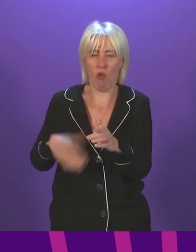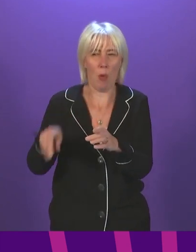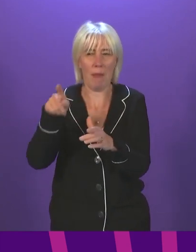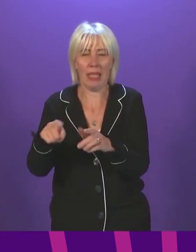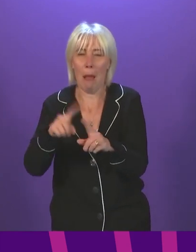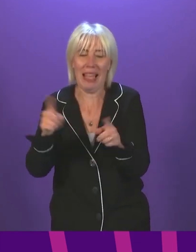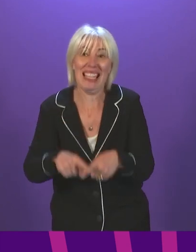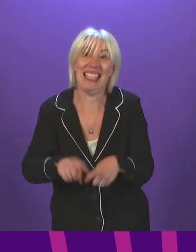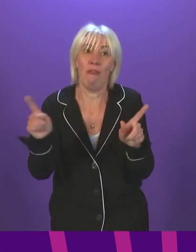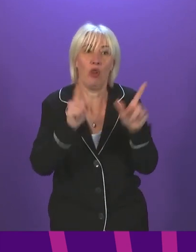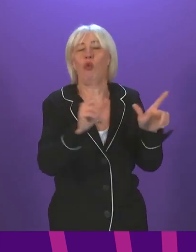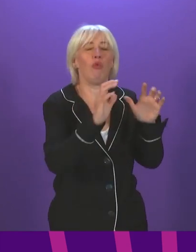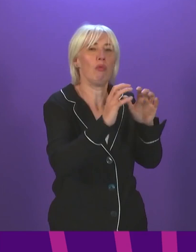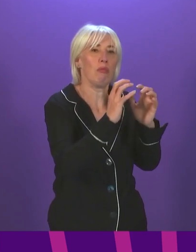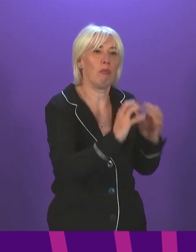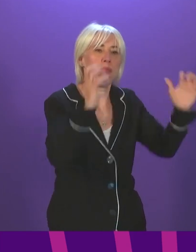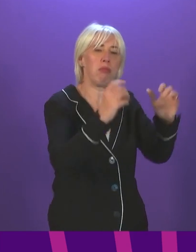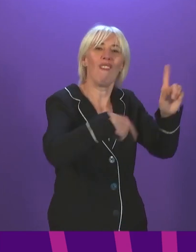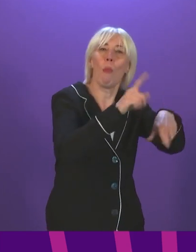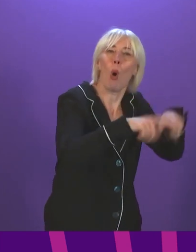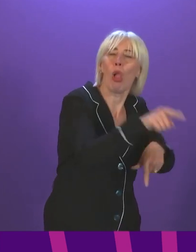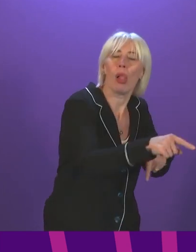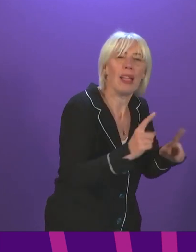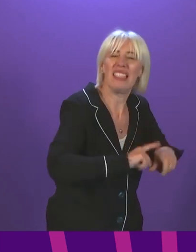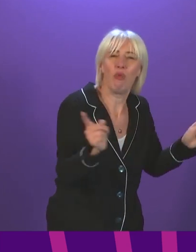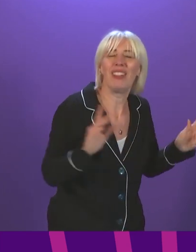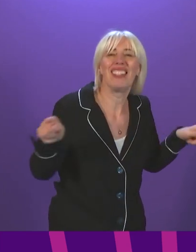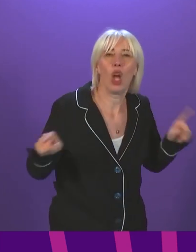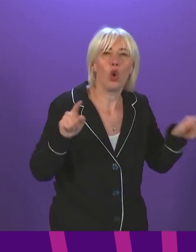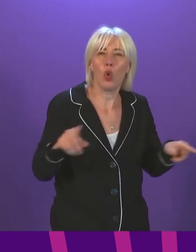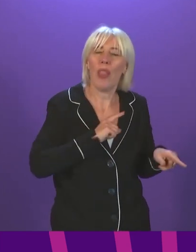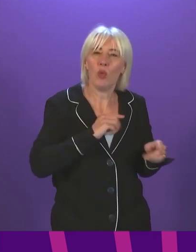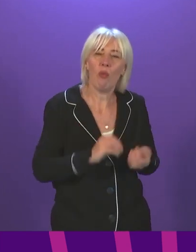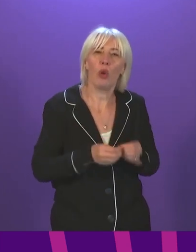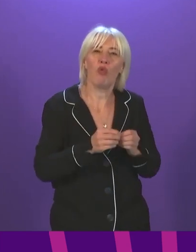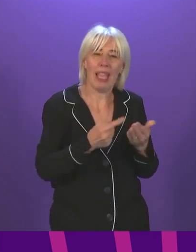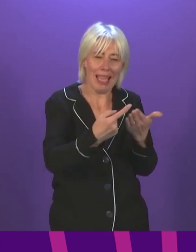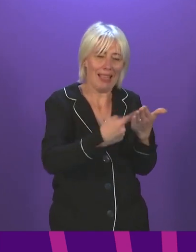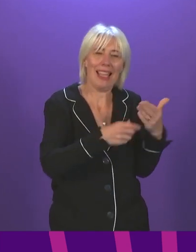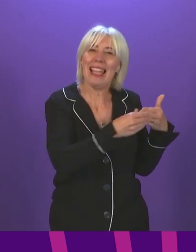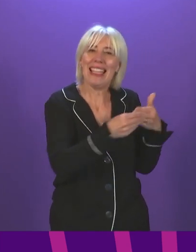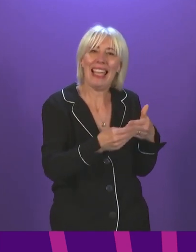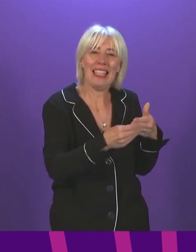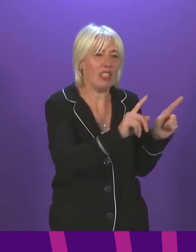a stadium that have many people going through it. But that is the sector-specific guidance that is currently being developed and finalised.